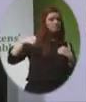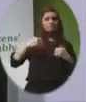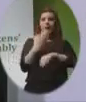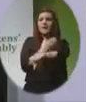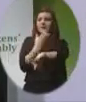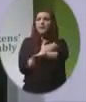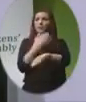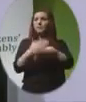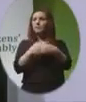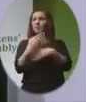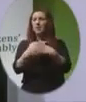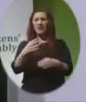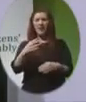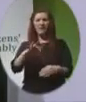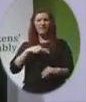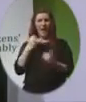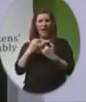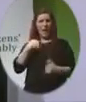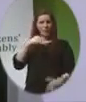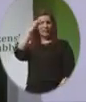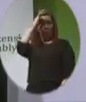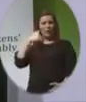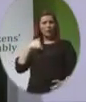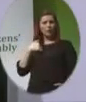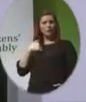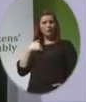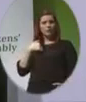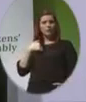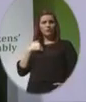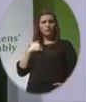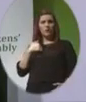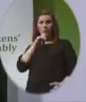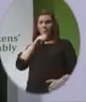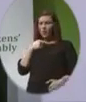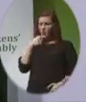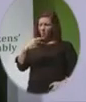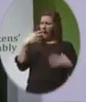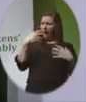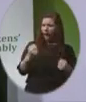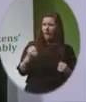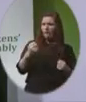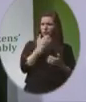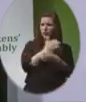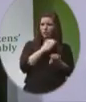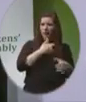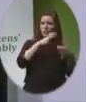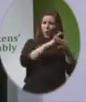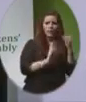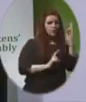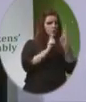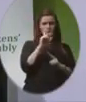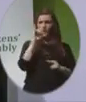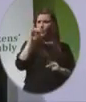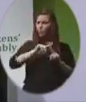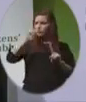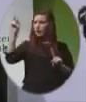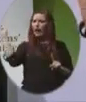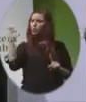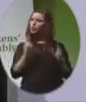feel like a foolish mum and told that I already had healthy children at home and that we should get an abortion in England.